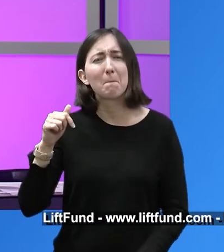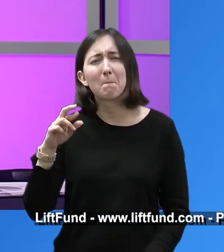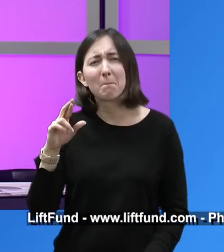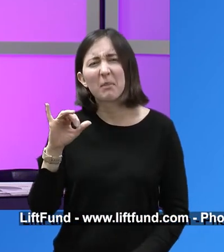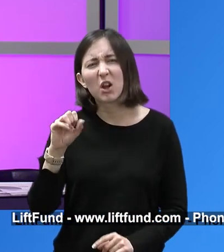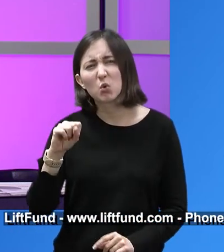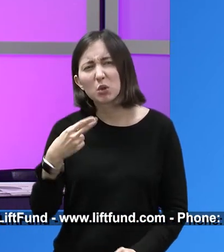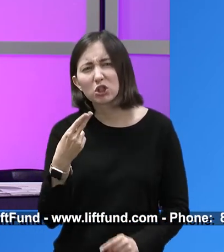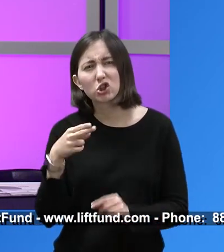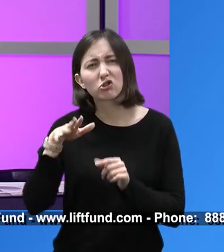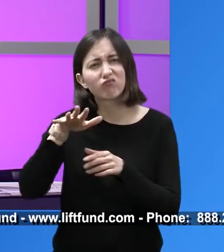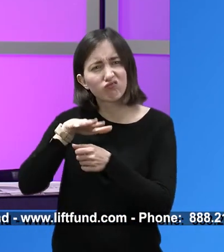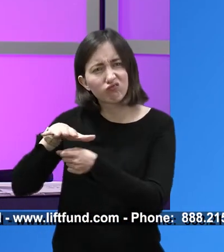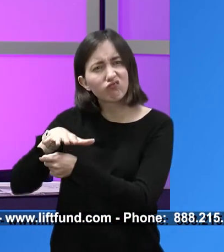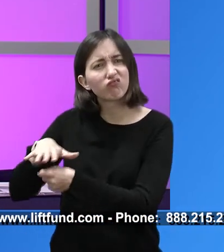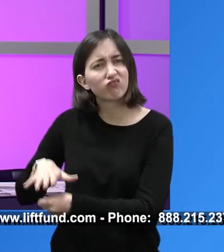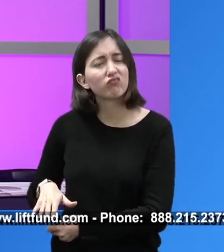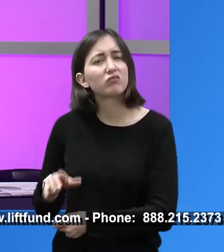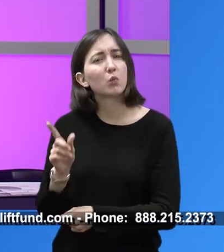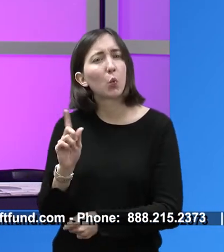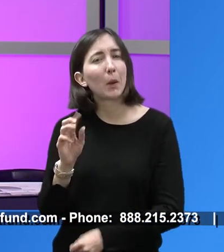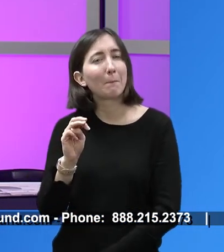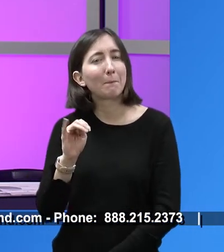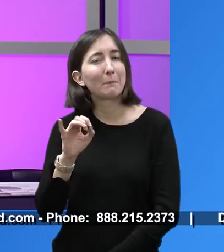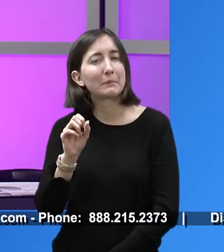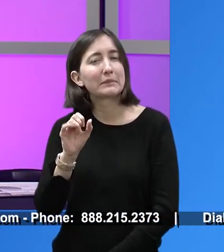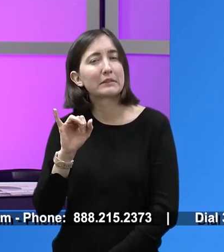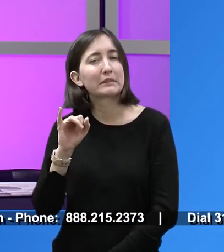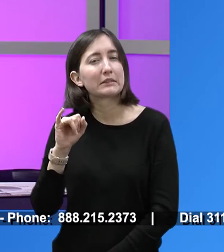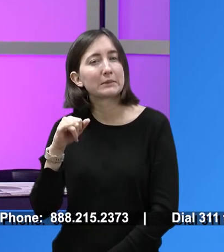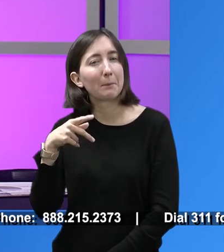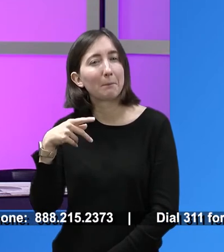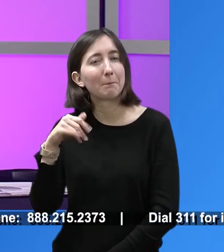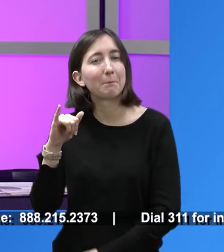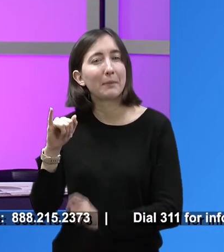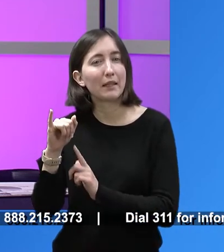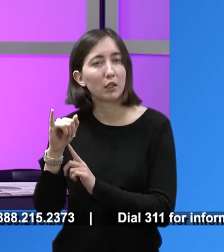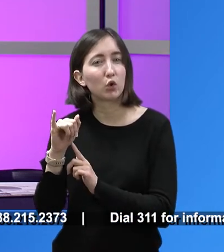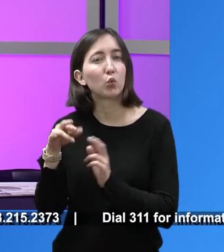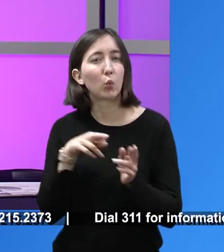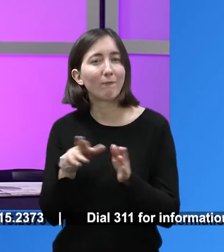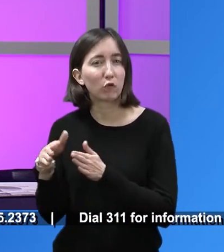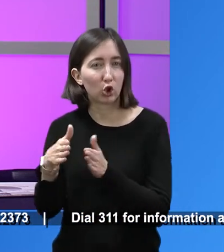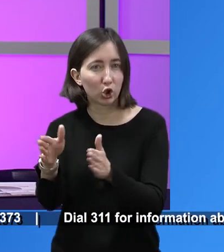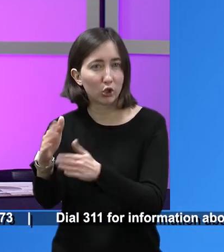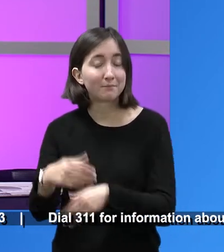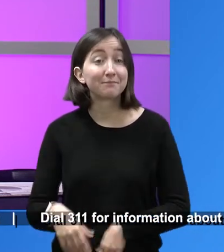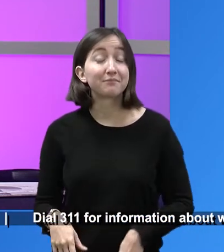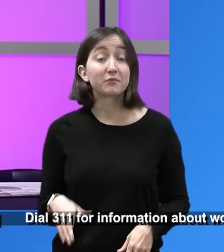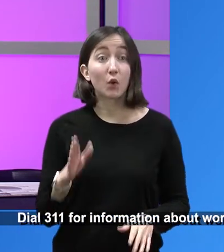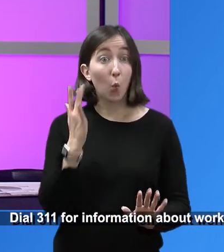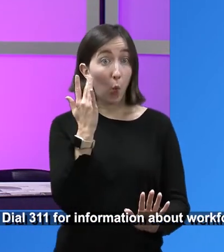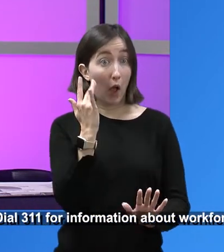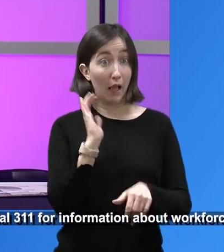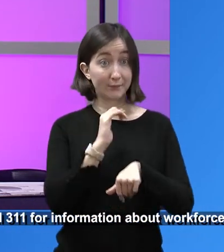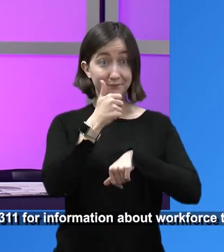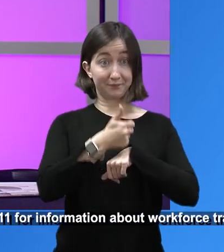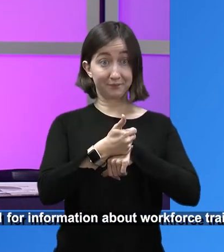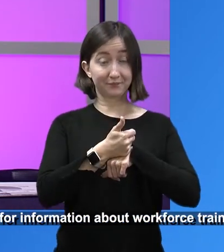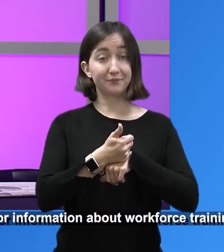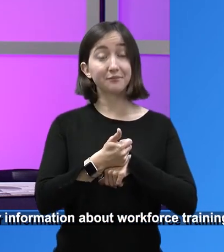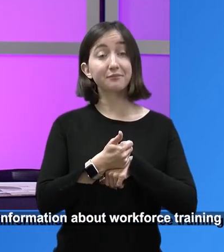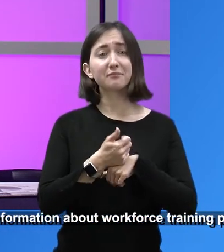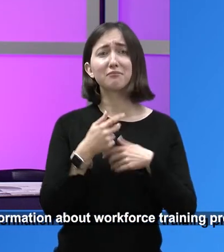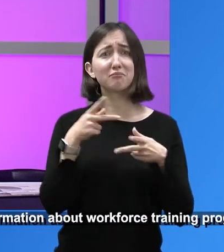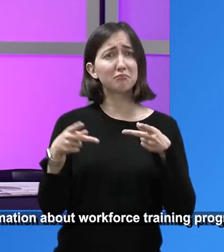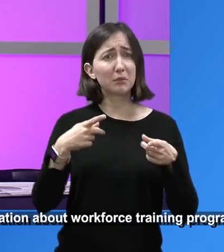River. And so the reason we do our job is because everybody needs a chance. And our role at LIFT Fund is